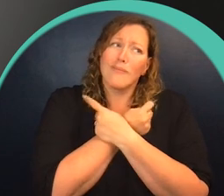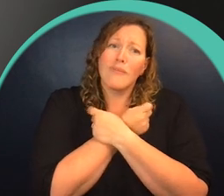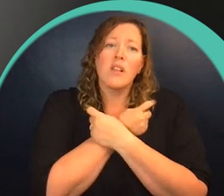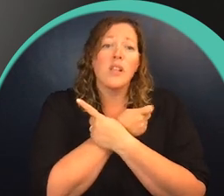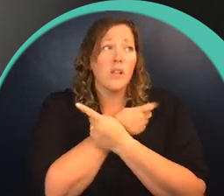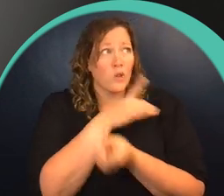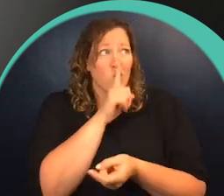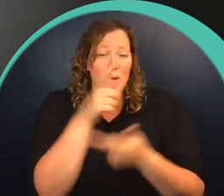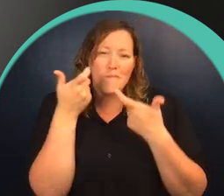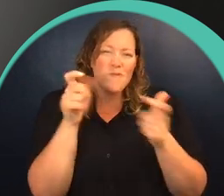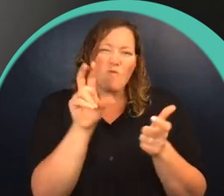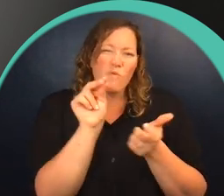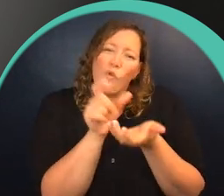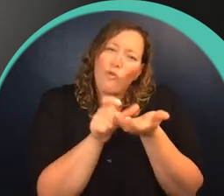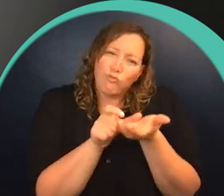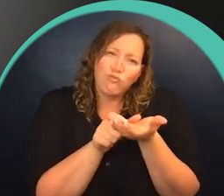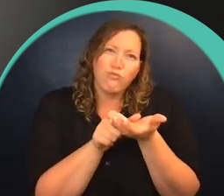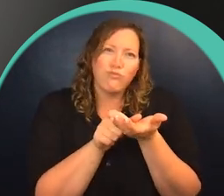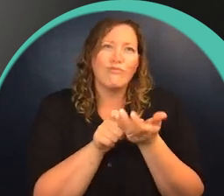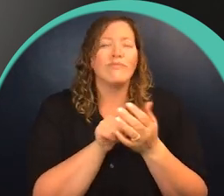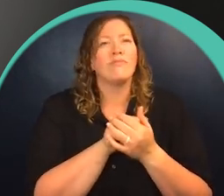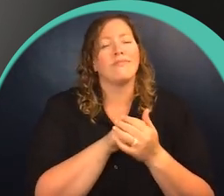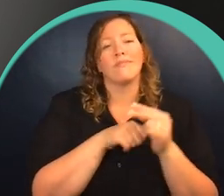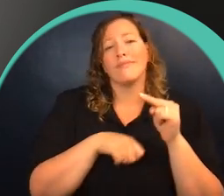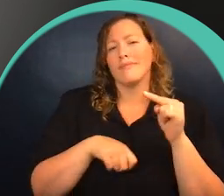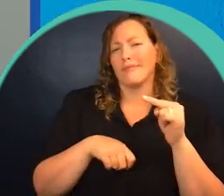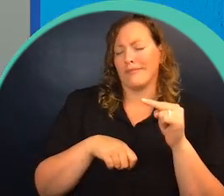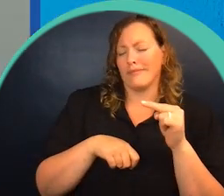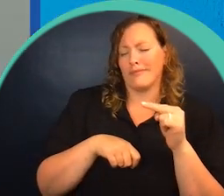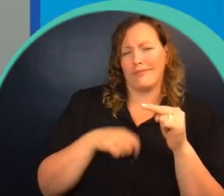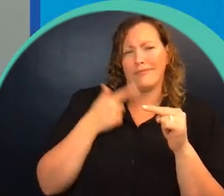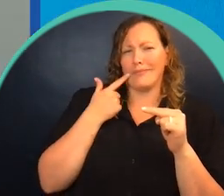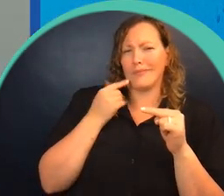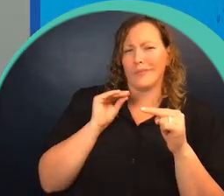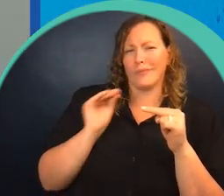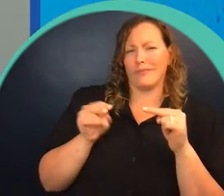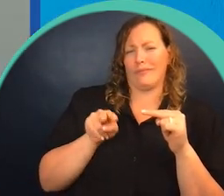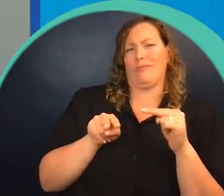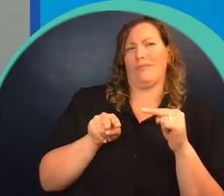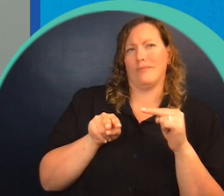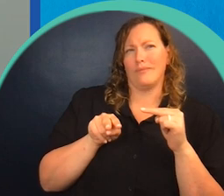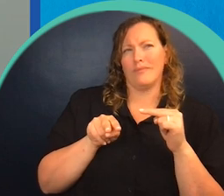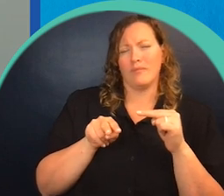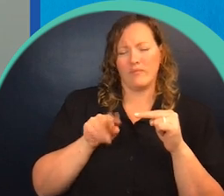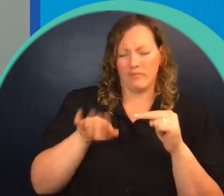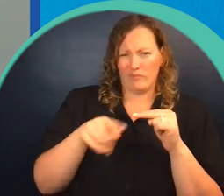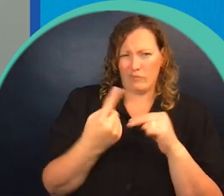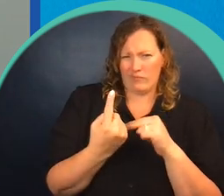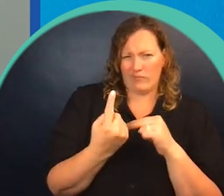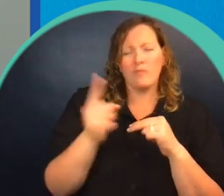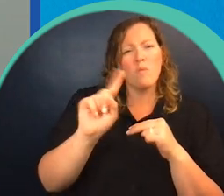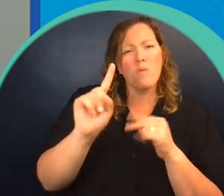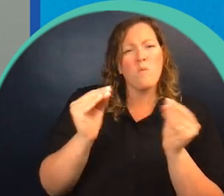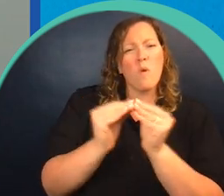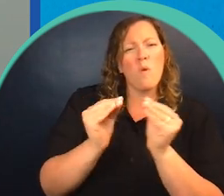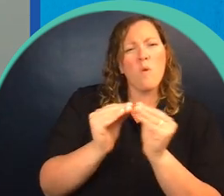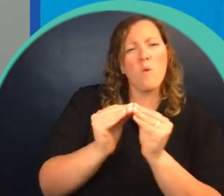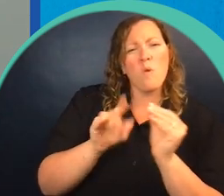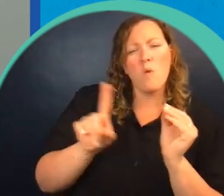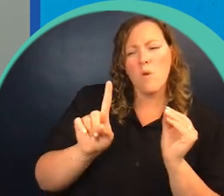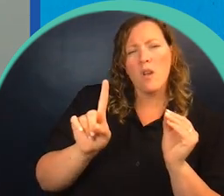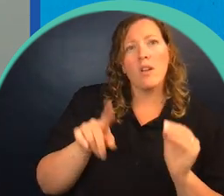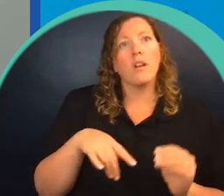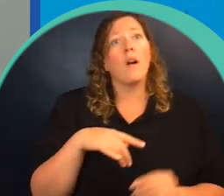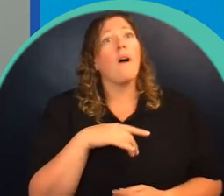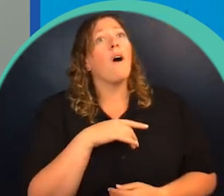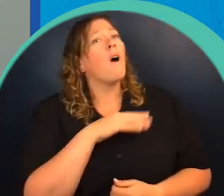bat, but they aren't really that big, I joked. The police officer didn't laugh. Where are the rest of the bats?